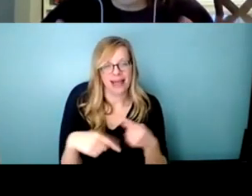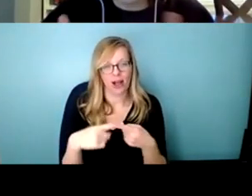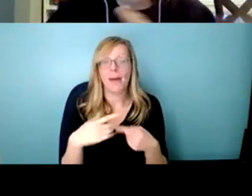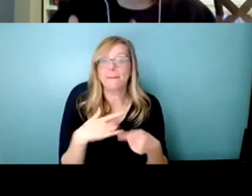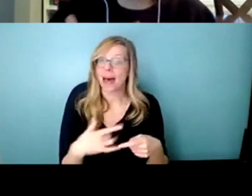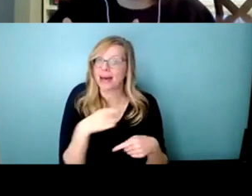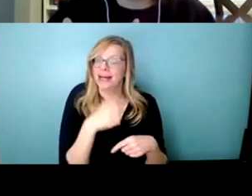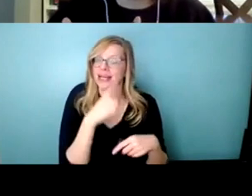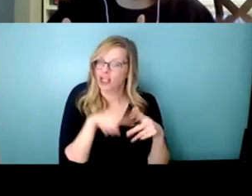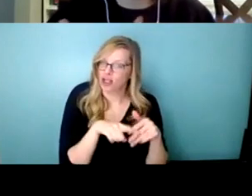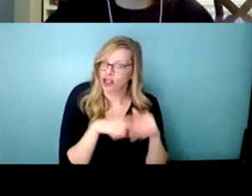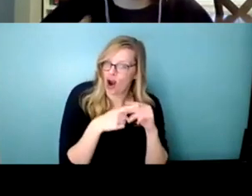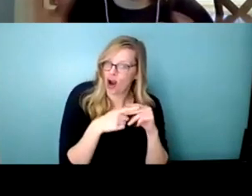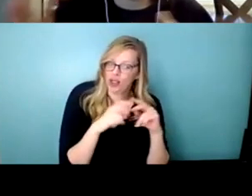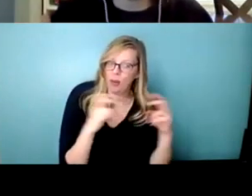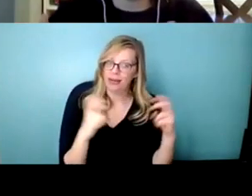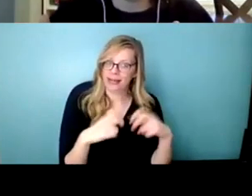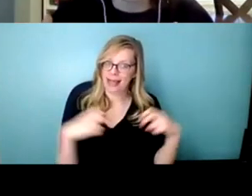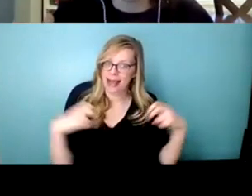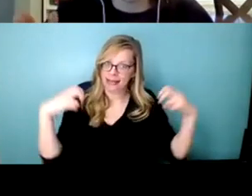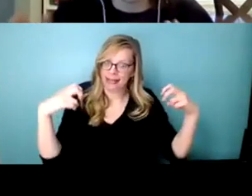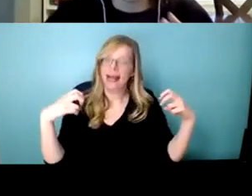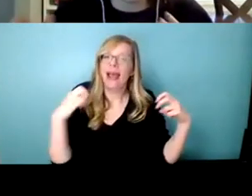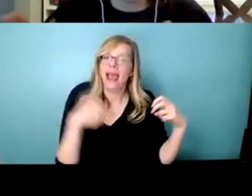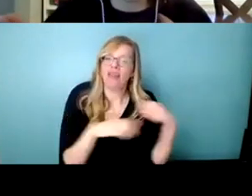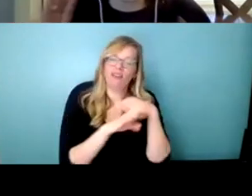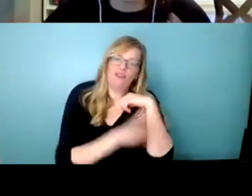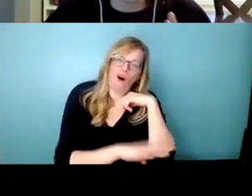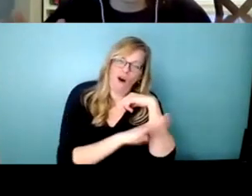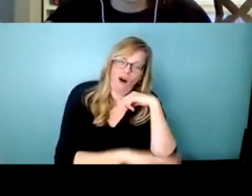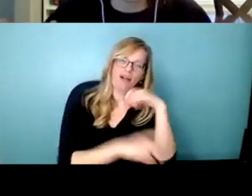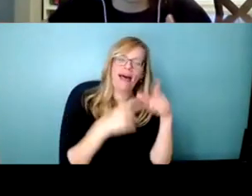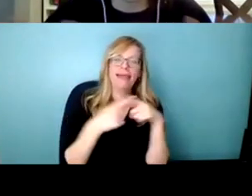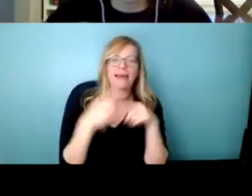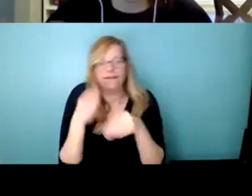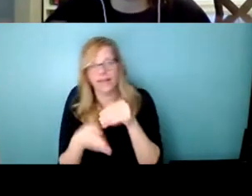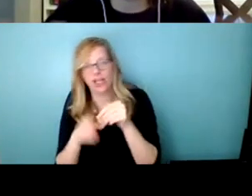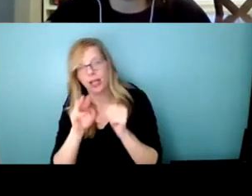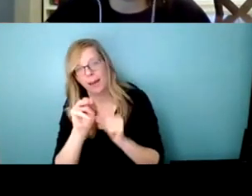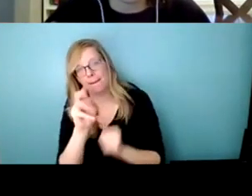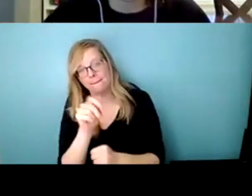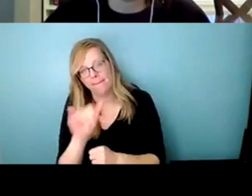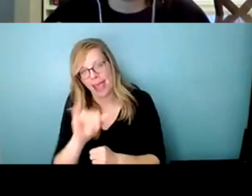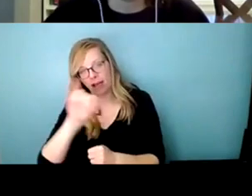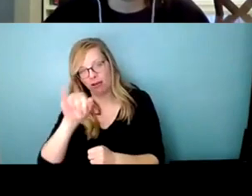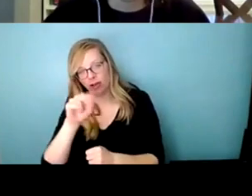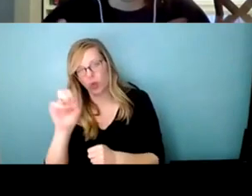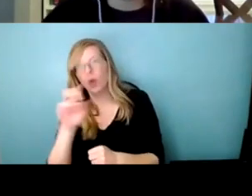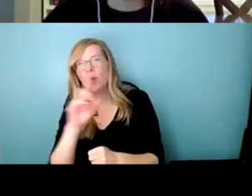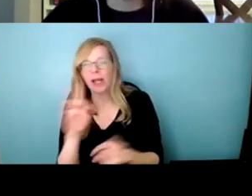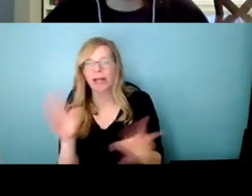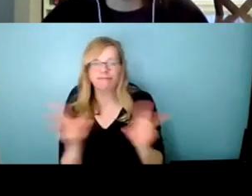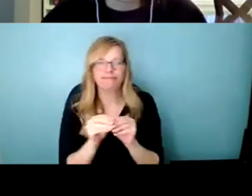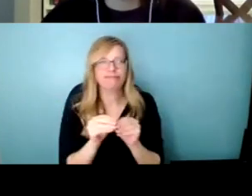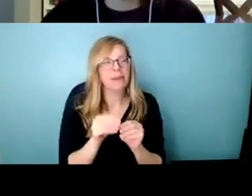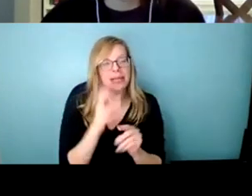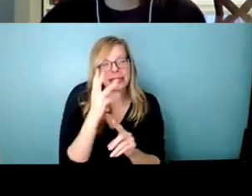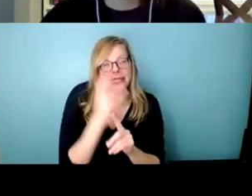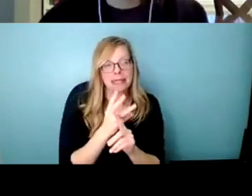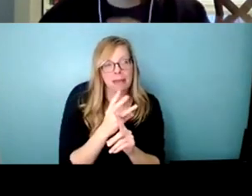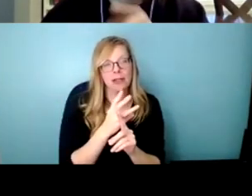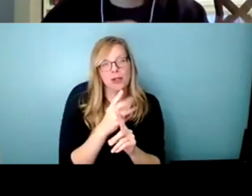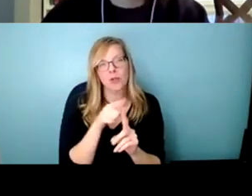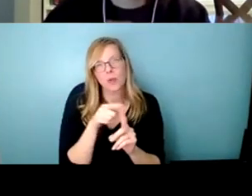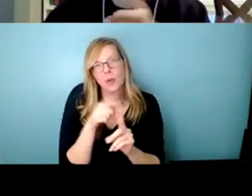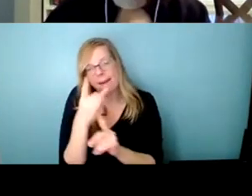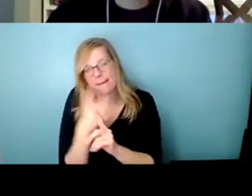starting sometime in the fall and ending sometime in like may or june so it's probably a six to eight month uh legislative cycle